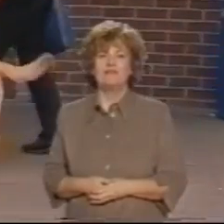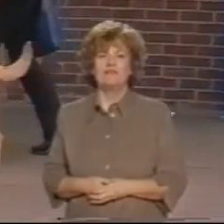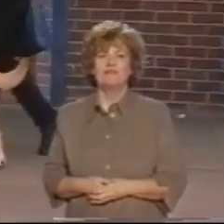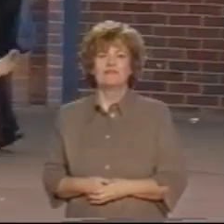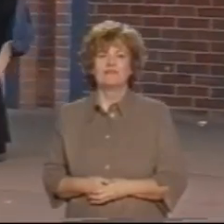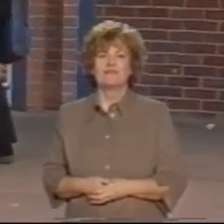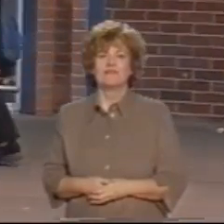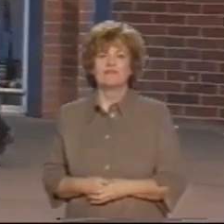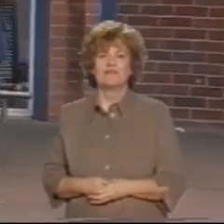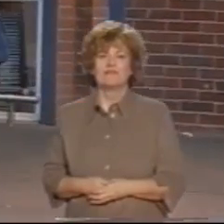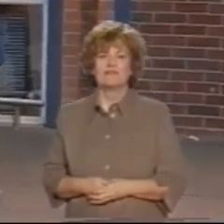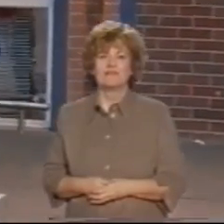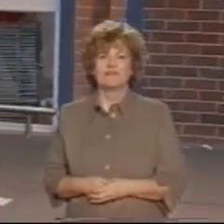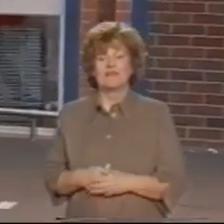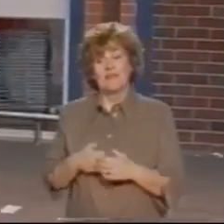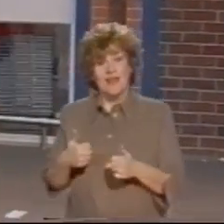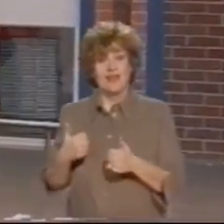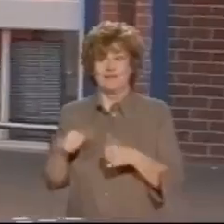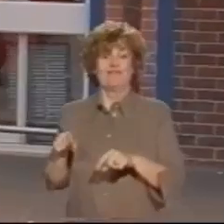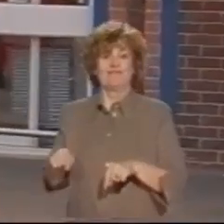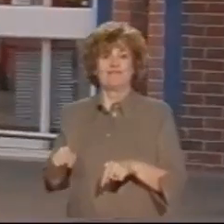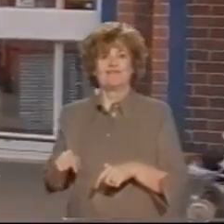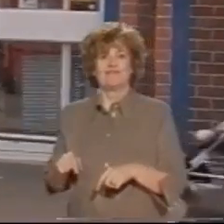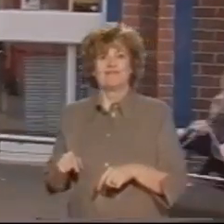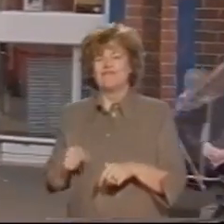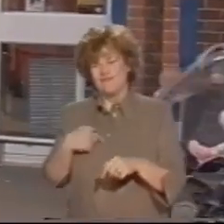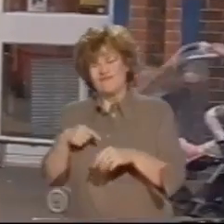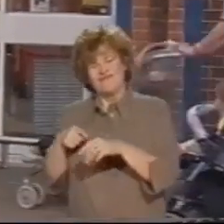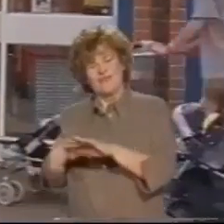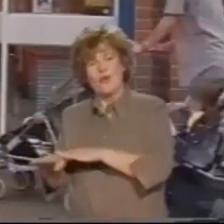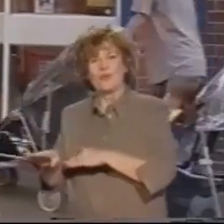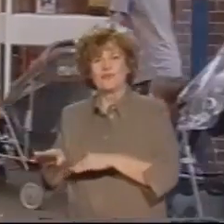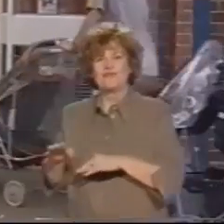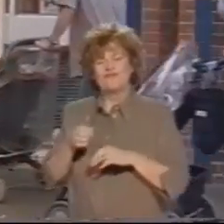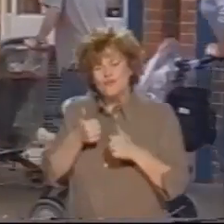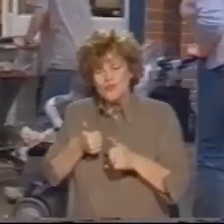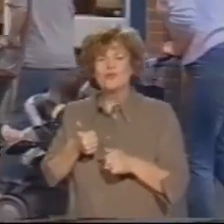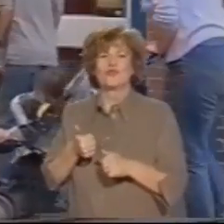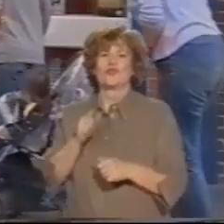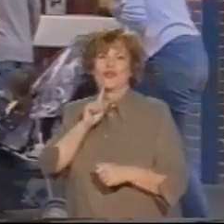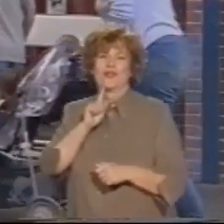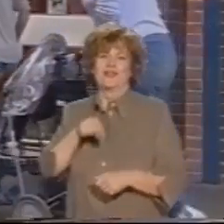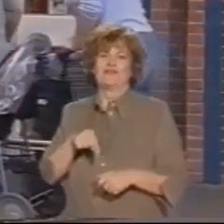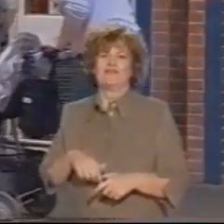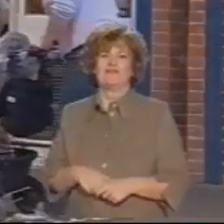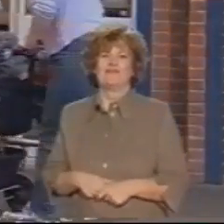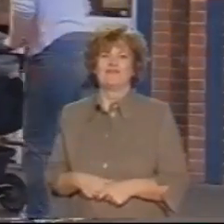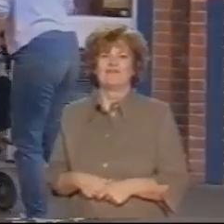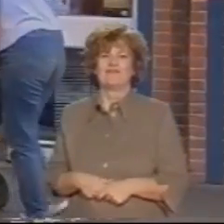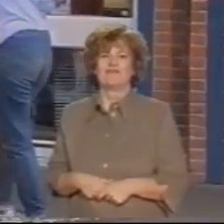In we go. That's it. Good girl. Right, off we go.